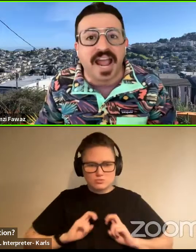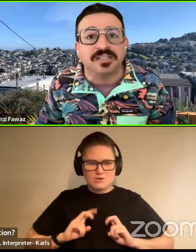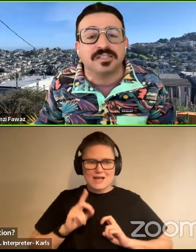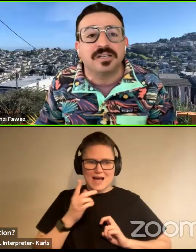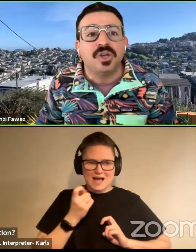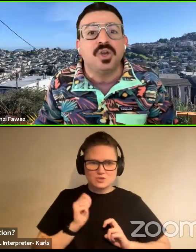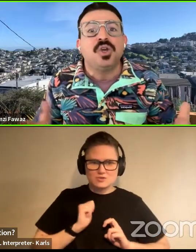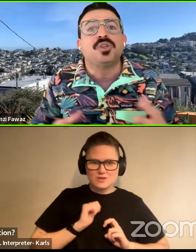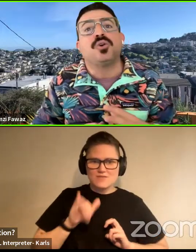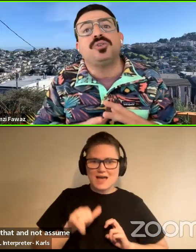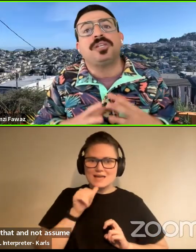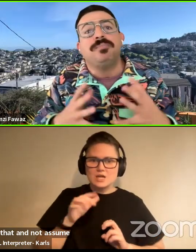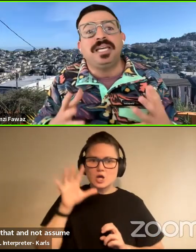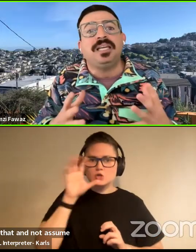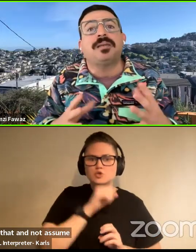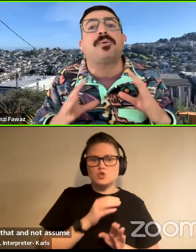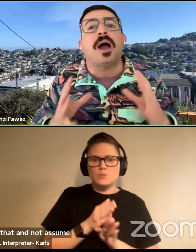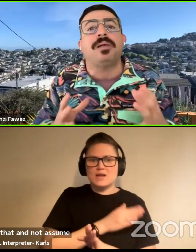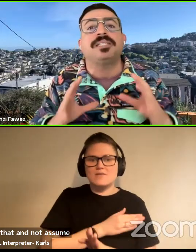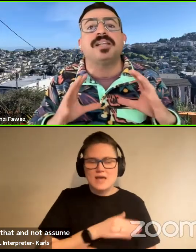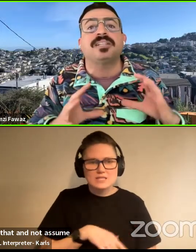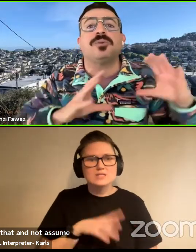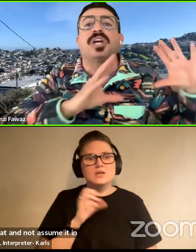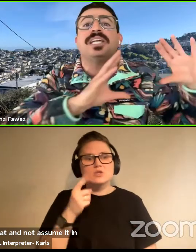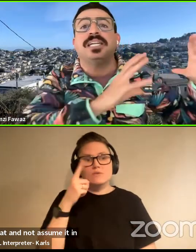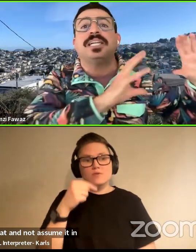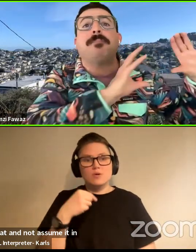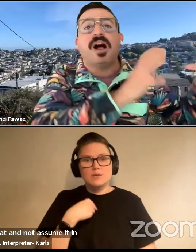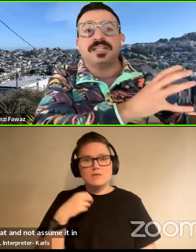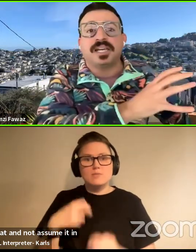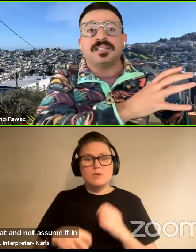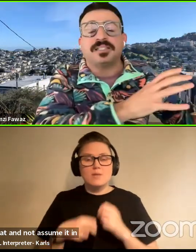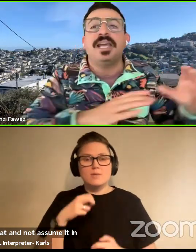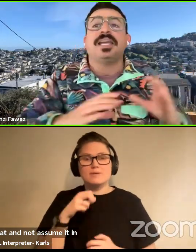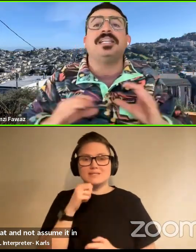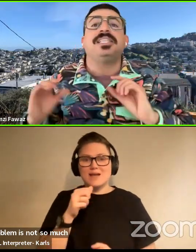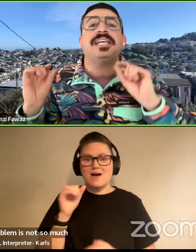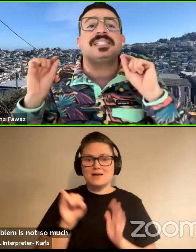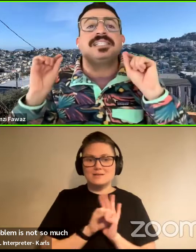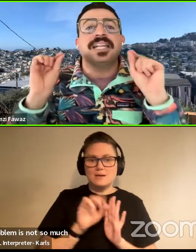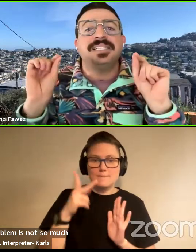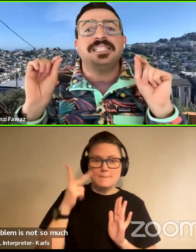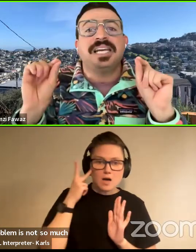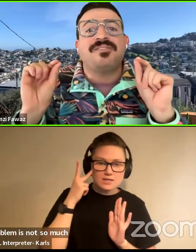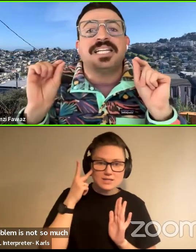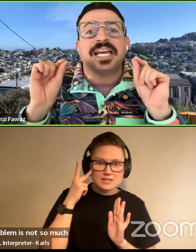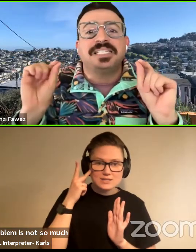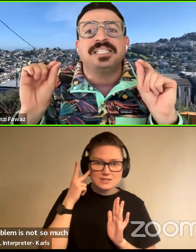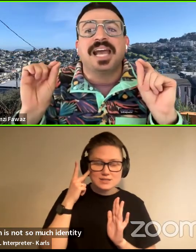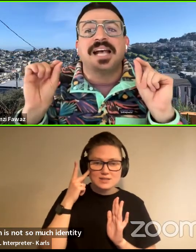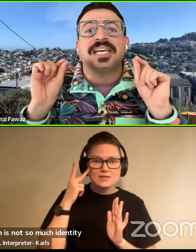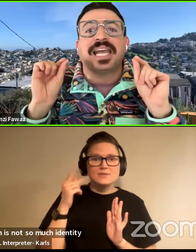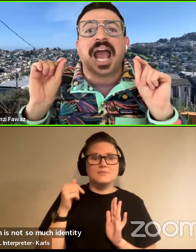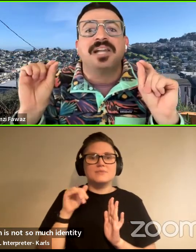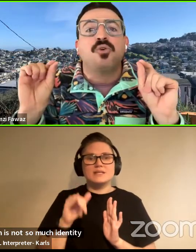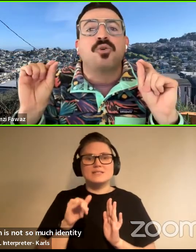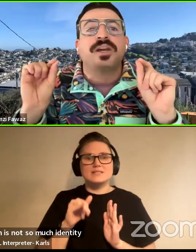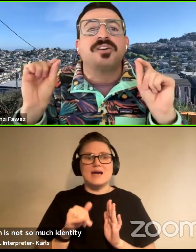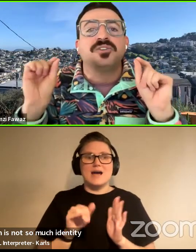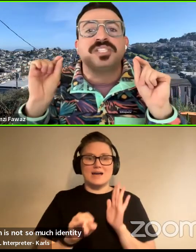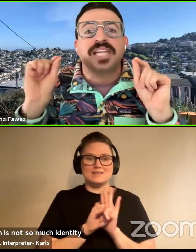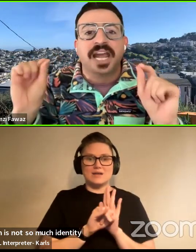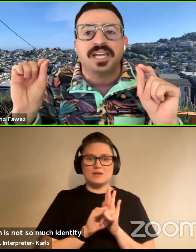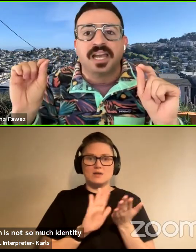it in advance. So to me, the problem is not so much identity politics. It is the ascendancy of identity as a